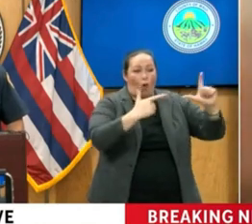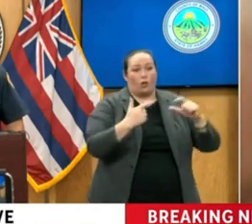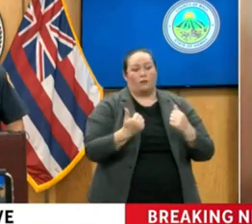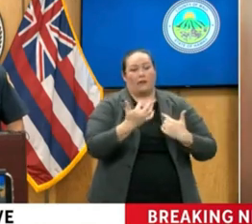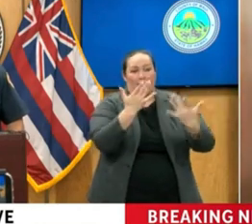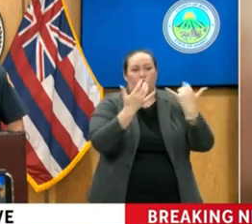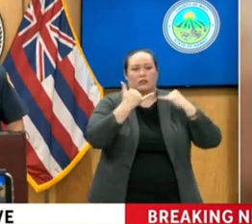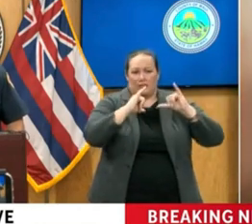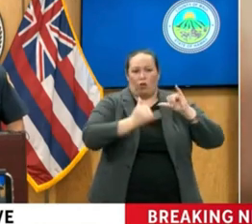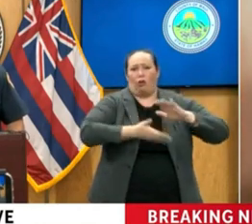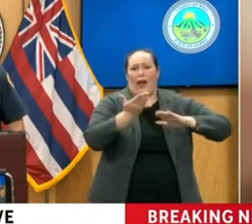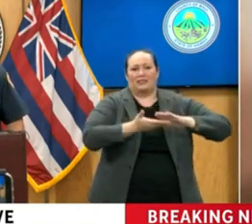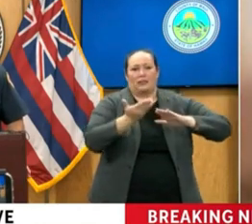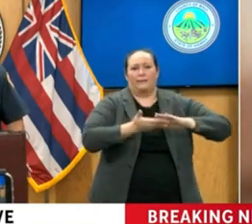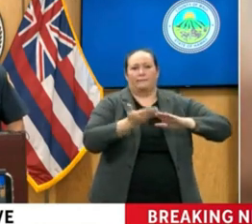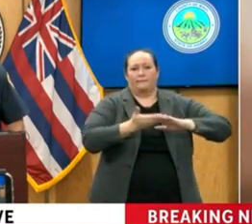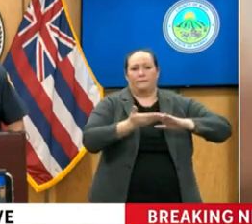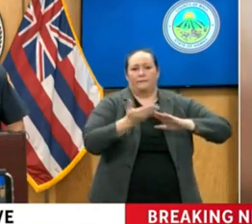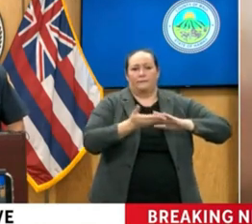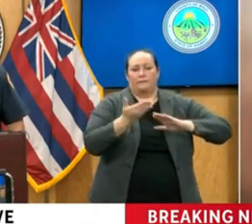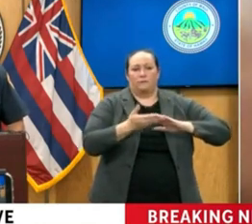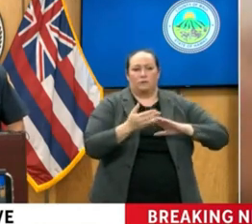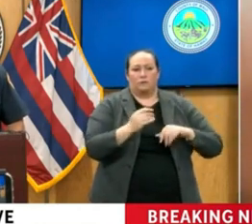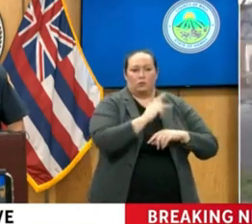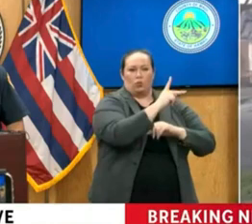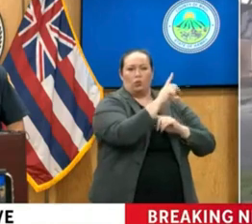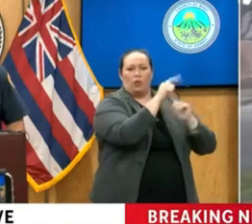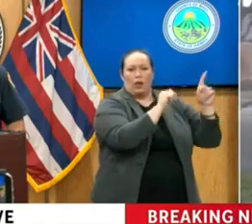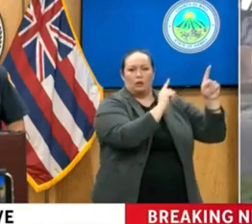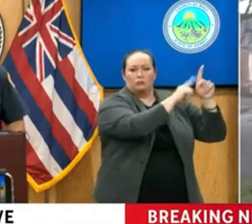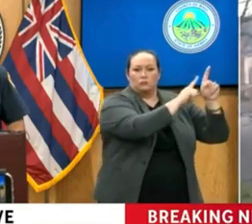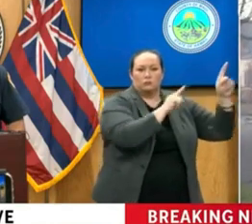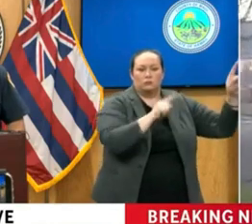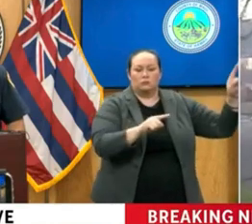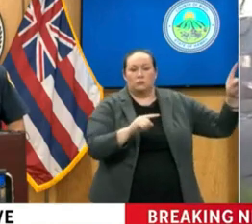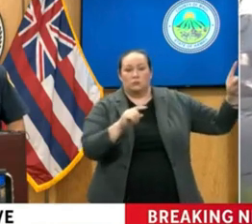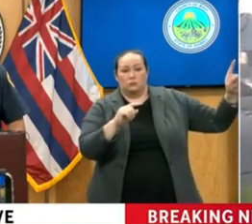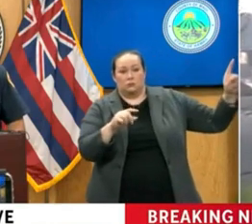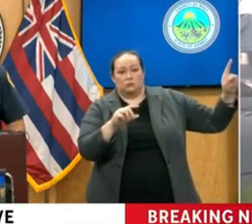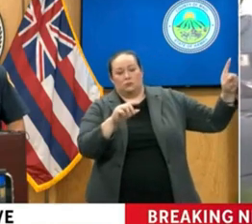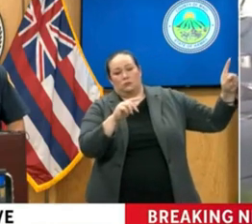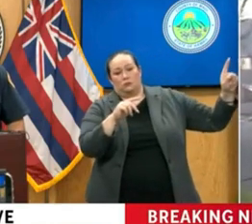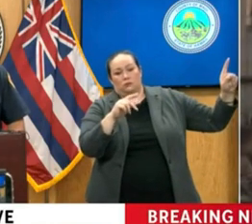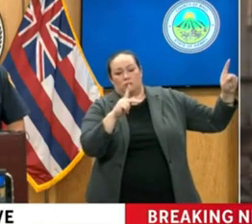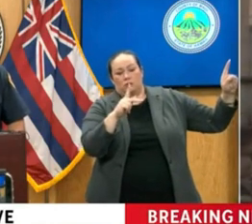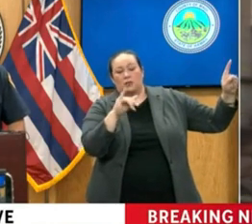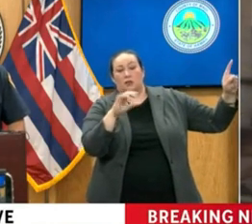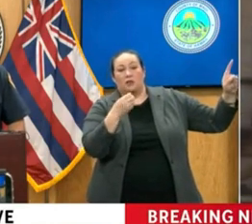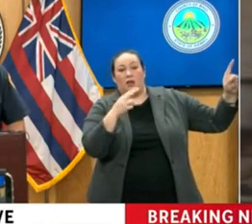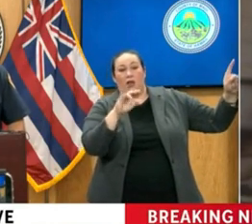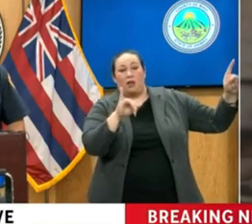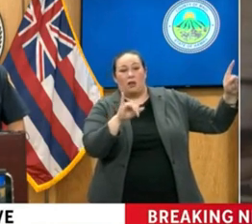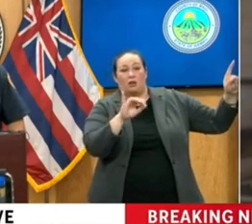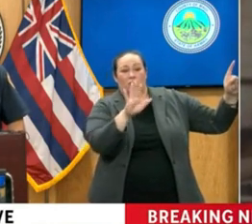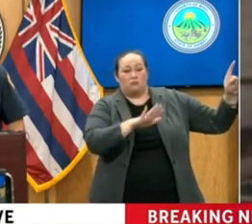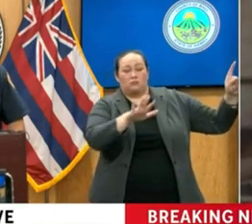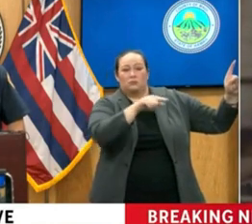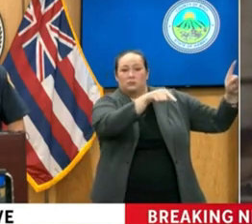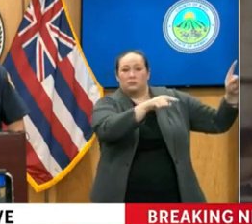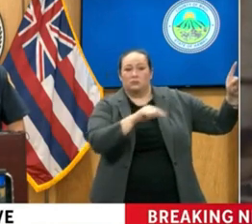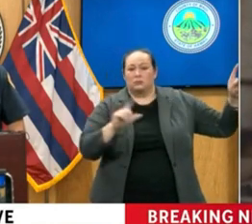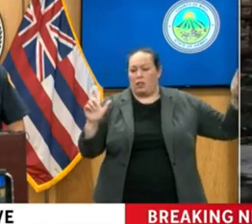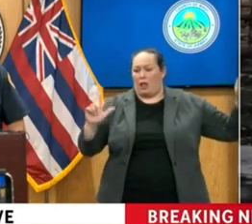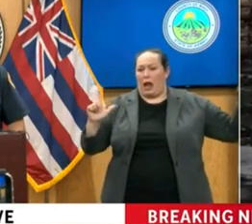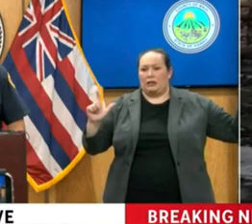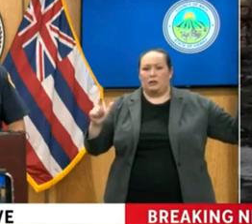And there's still active fire in all of those areas that I've discussed. Additionally, we've had many small fires in between